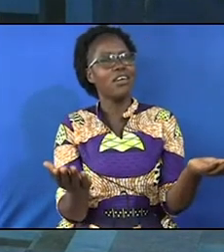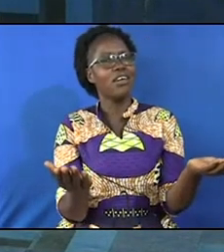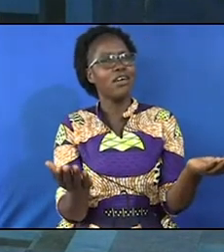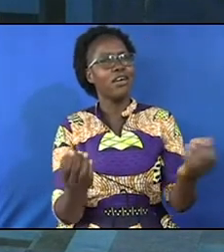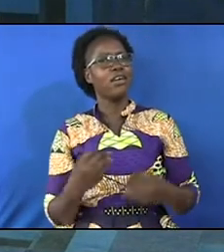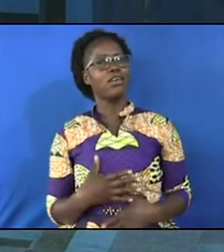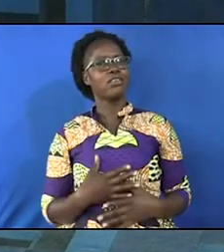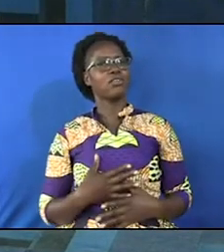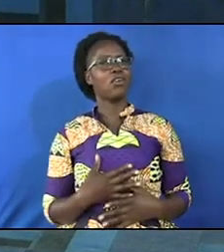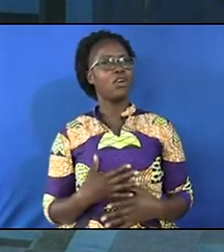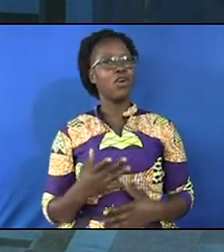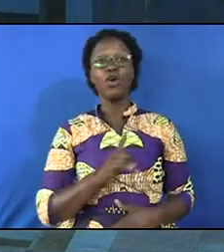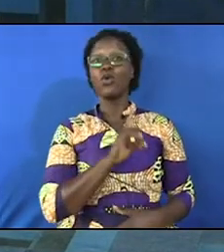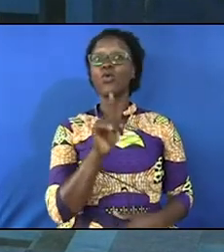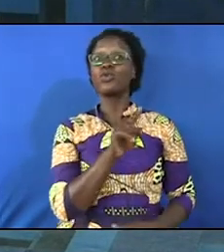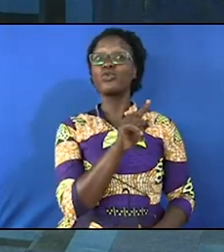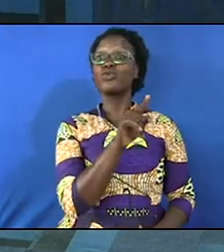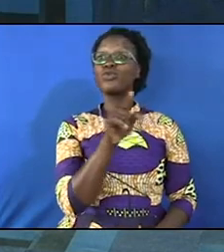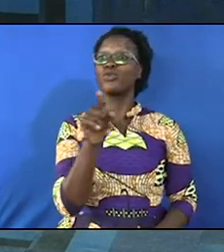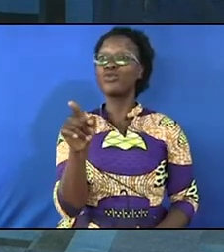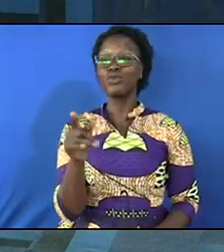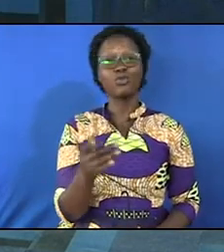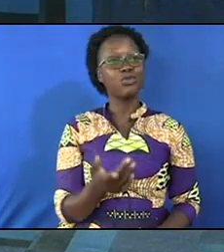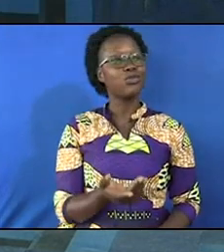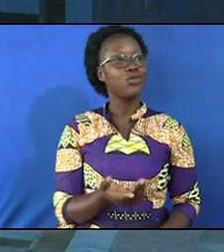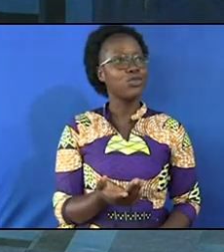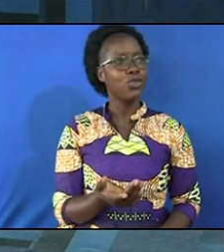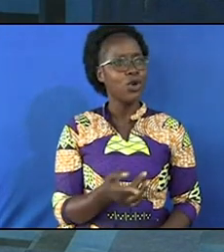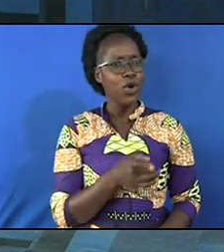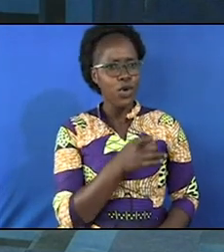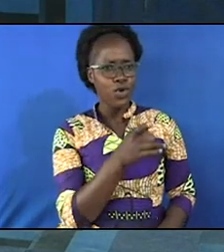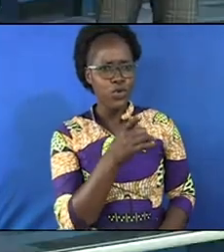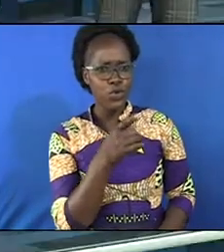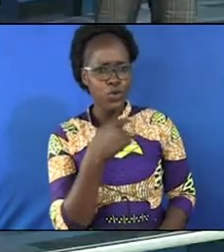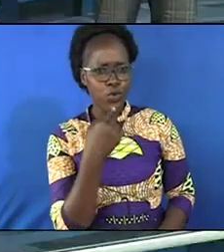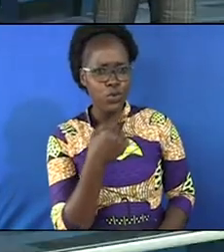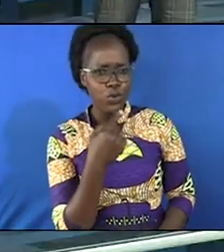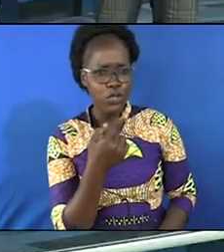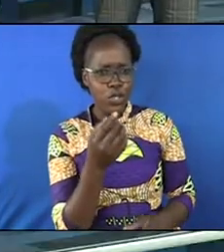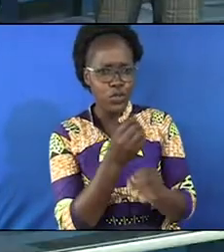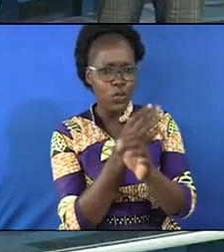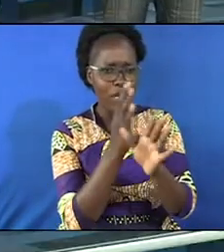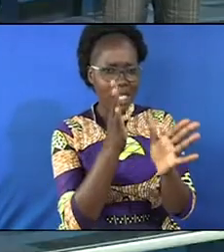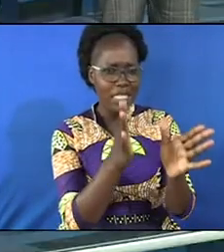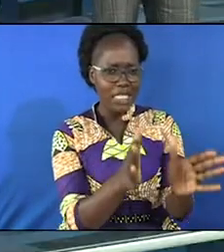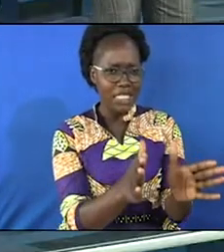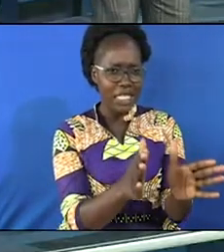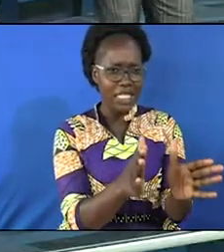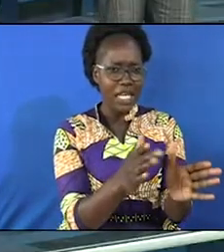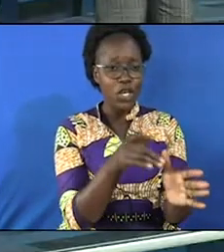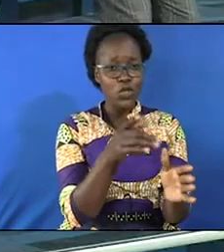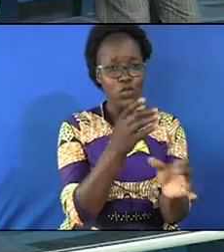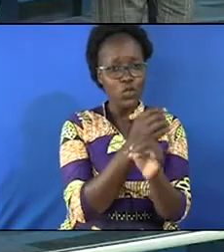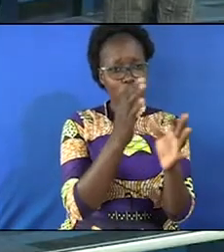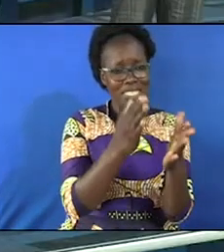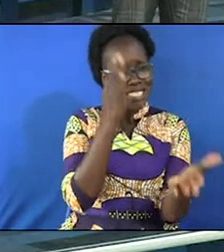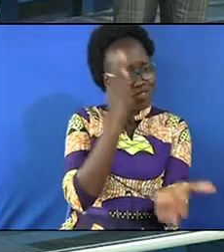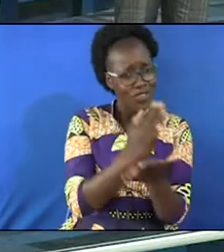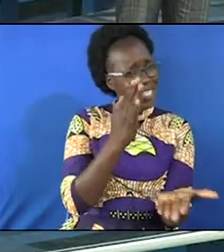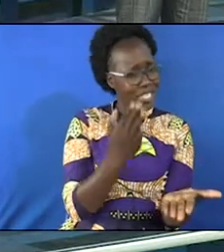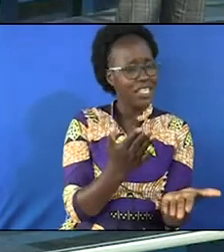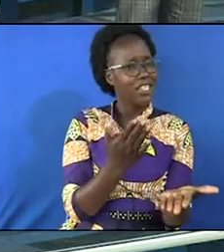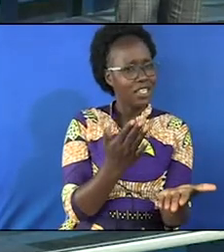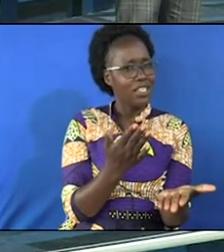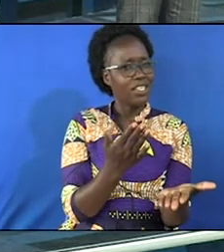that is the question I'm asking you you who say you are a Christian are you a Christian for real